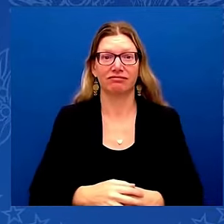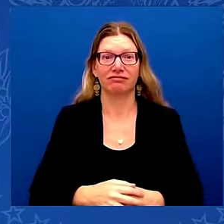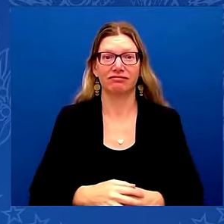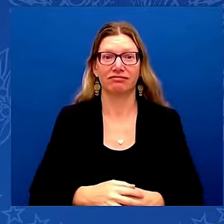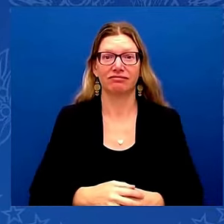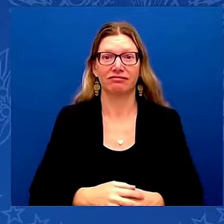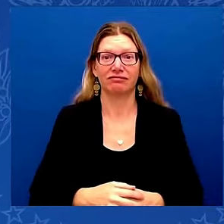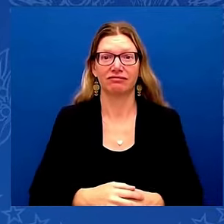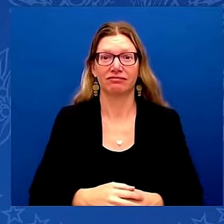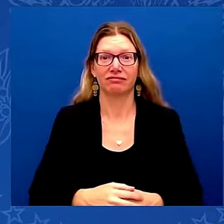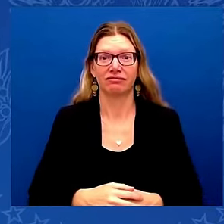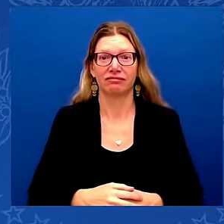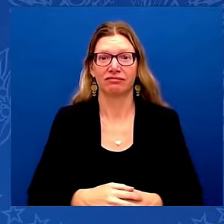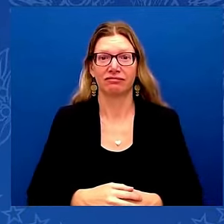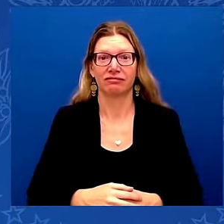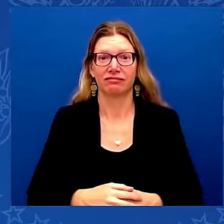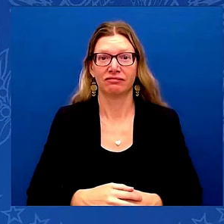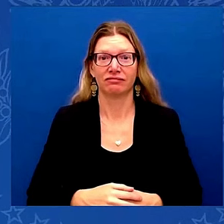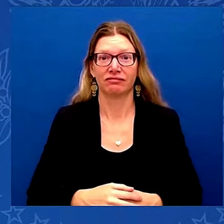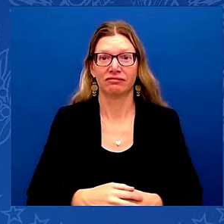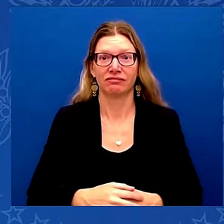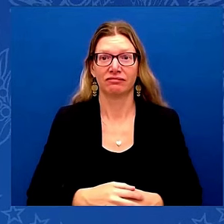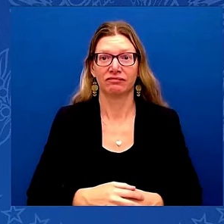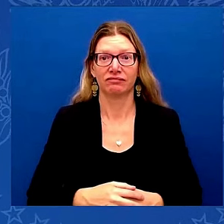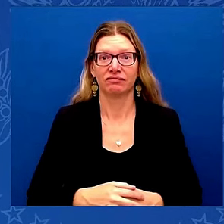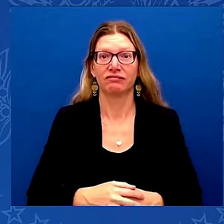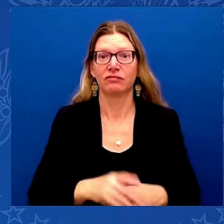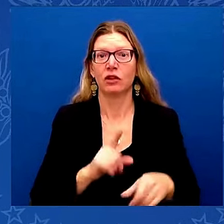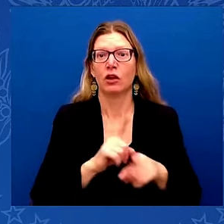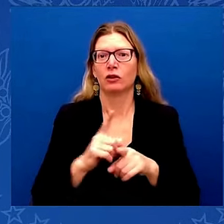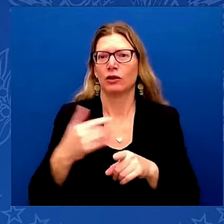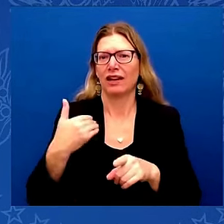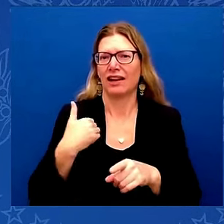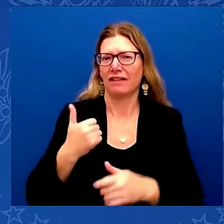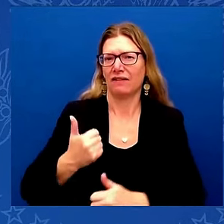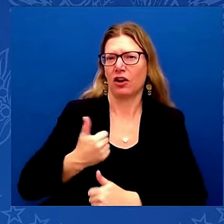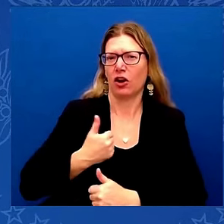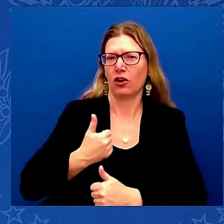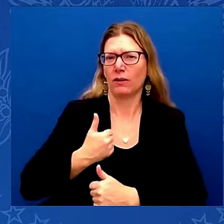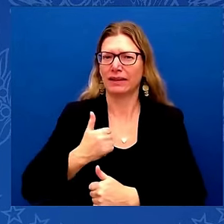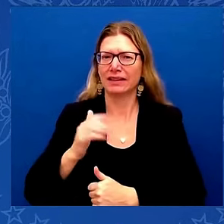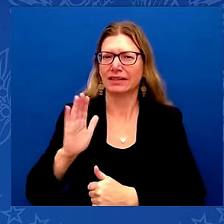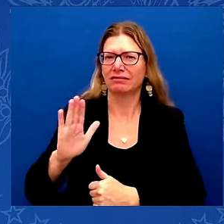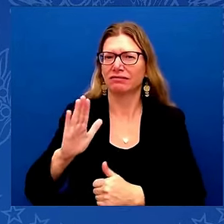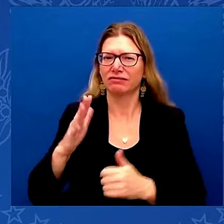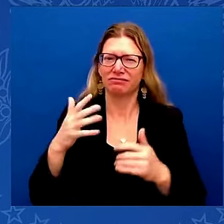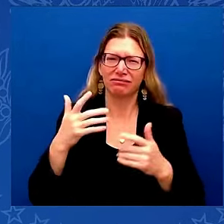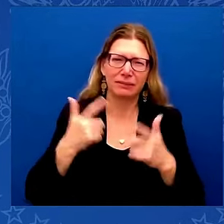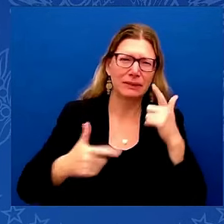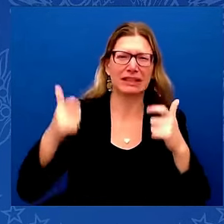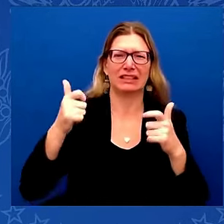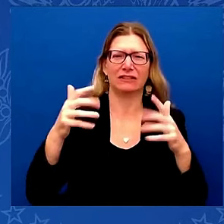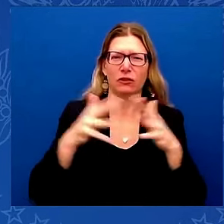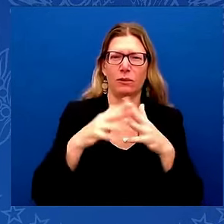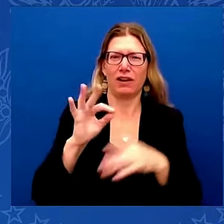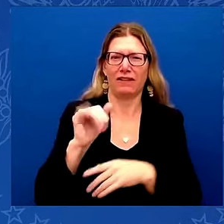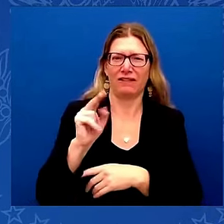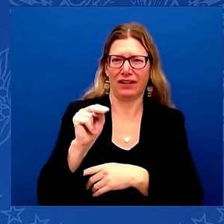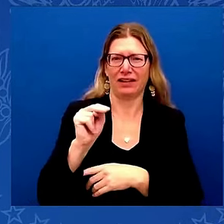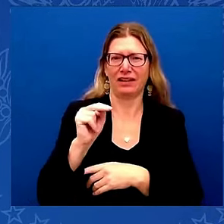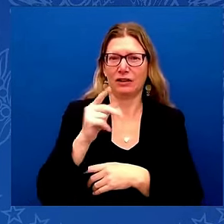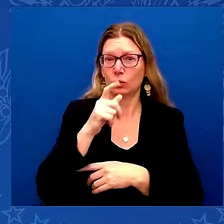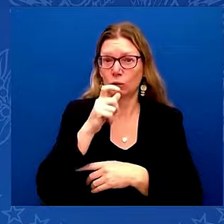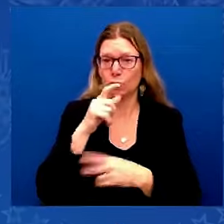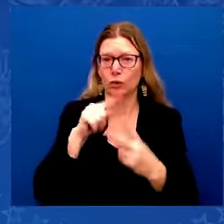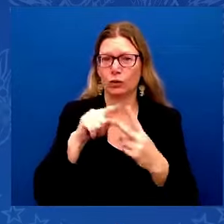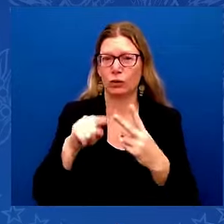We'll also join Bromery's football's biggest fan, Bill and Steve of the radio show Crawdads Countdown to Kickoff.